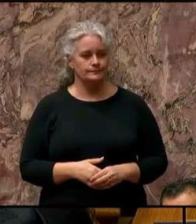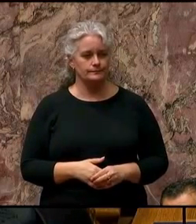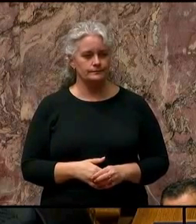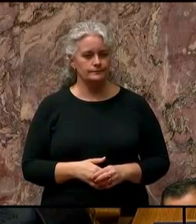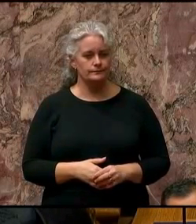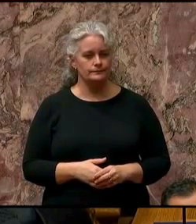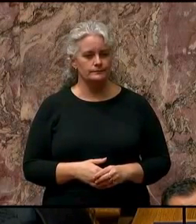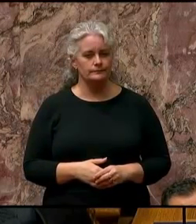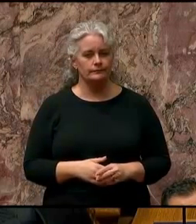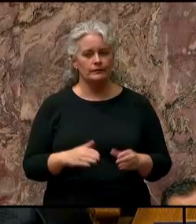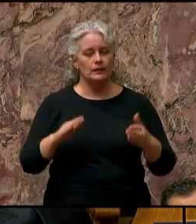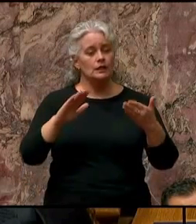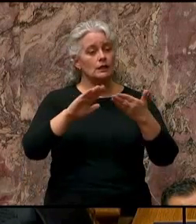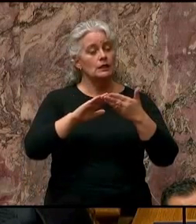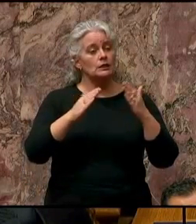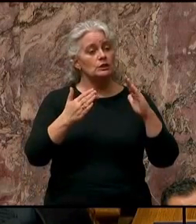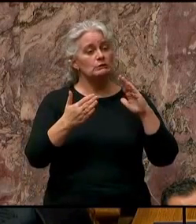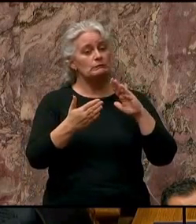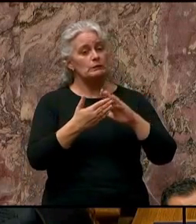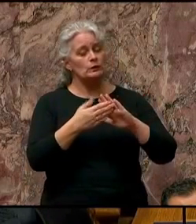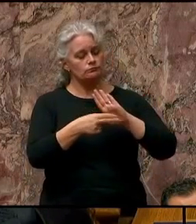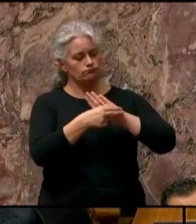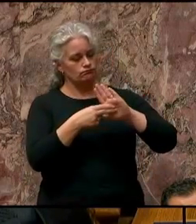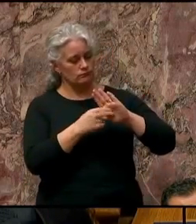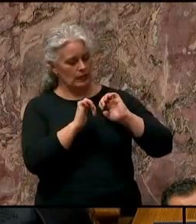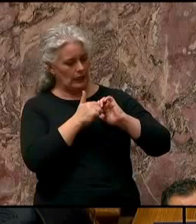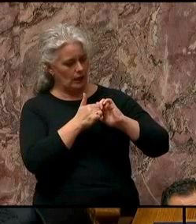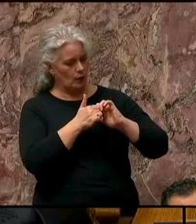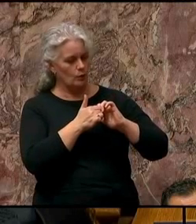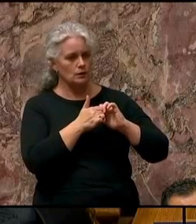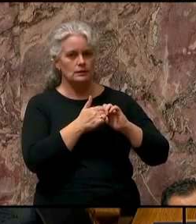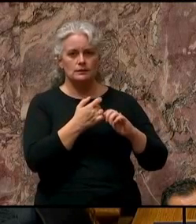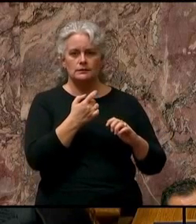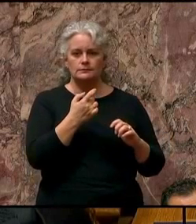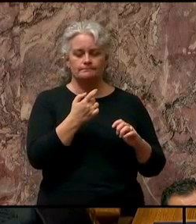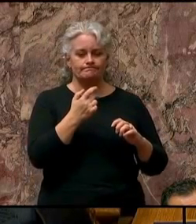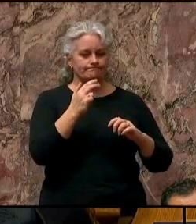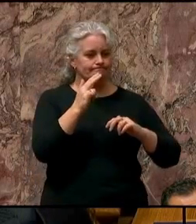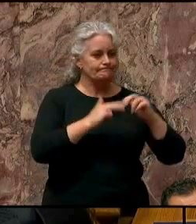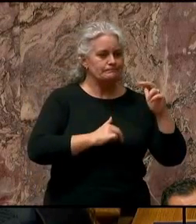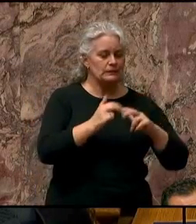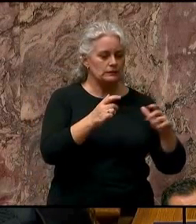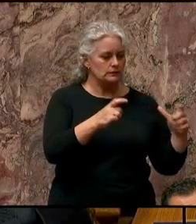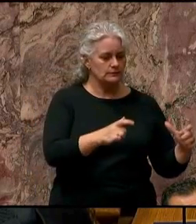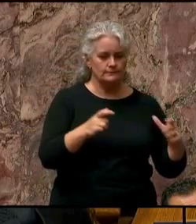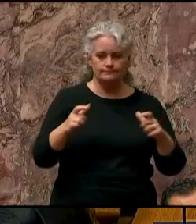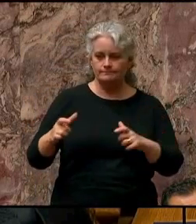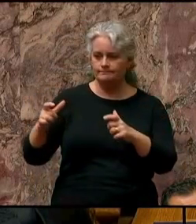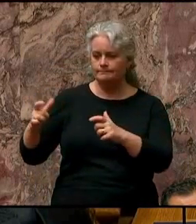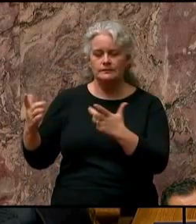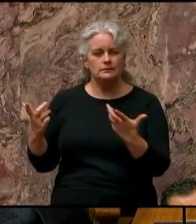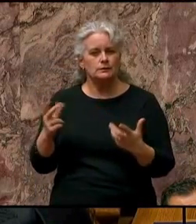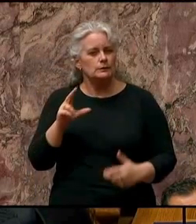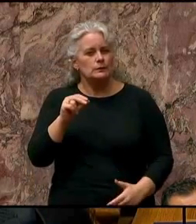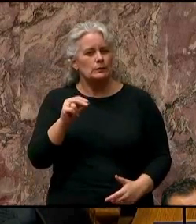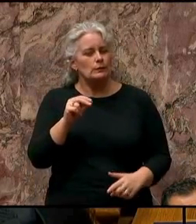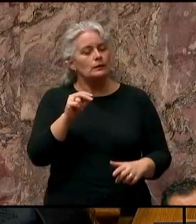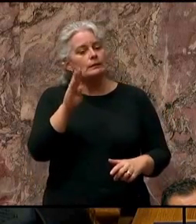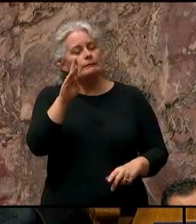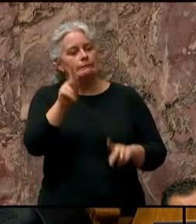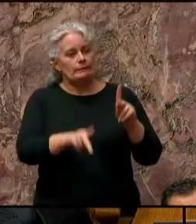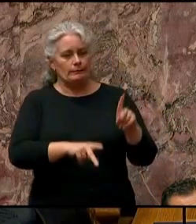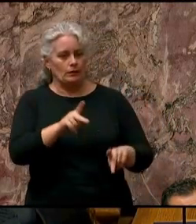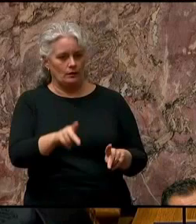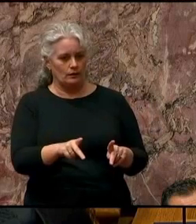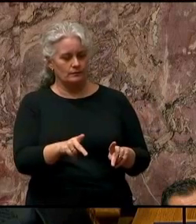Communities are defined not by bricks and mortar, but the people within them. Every day, British Columbians